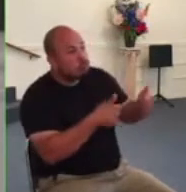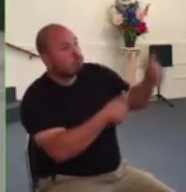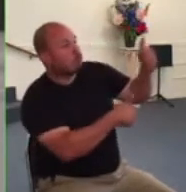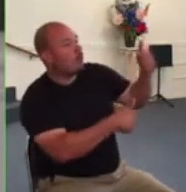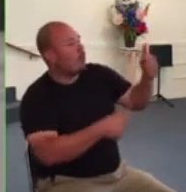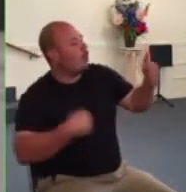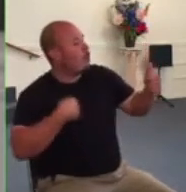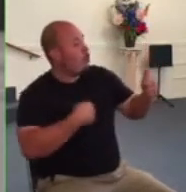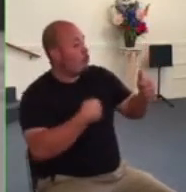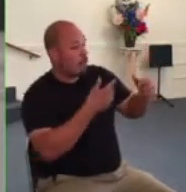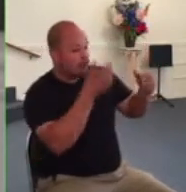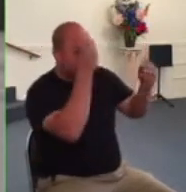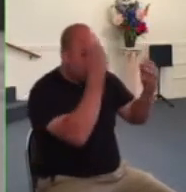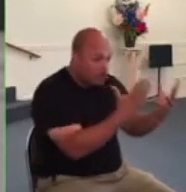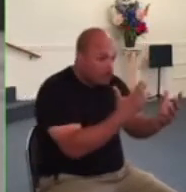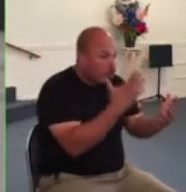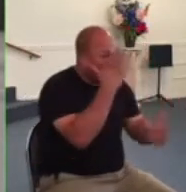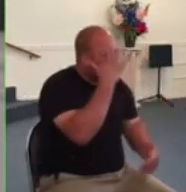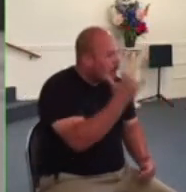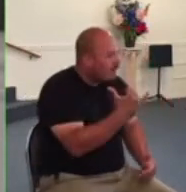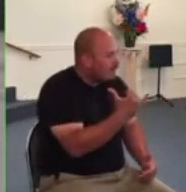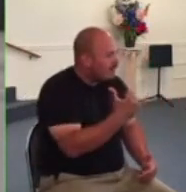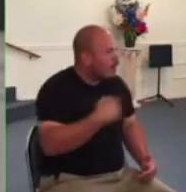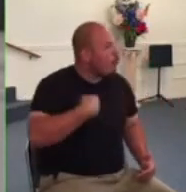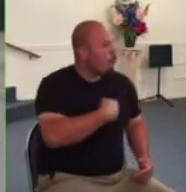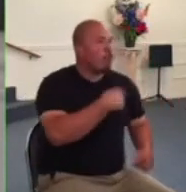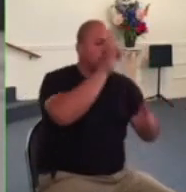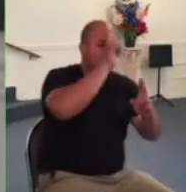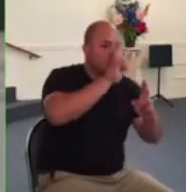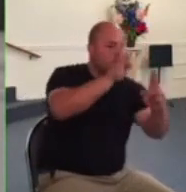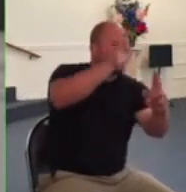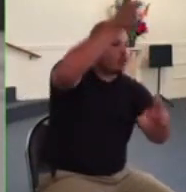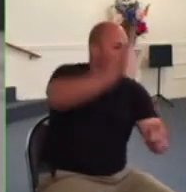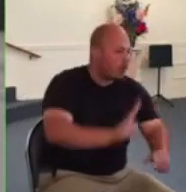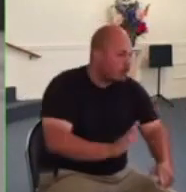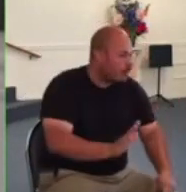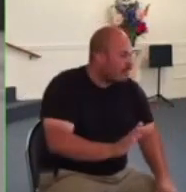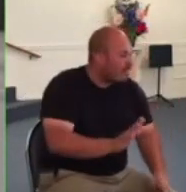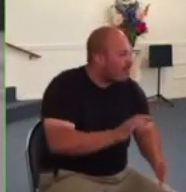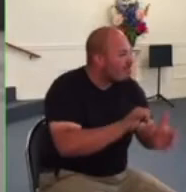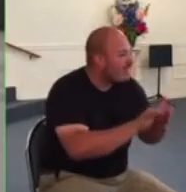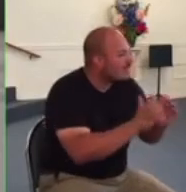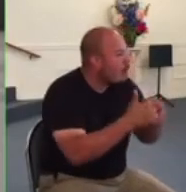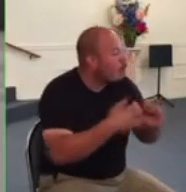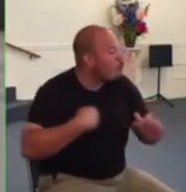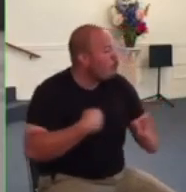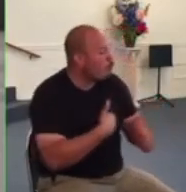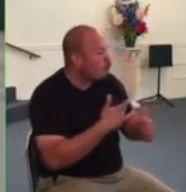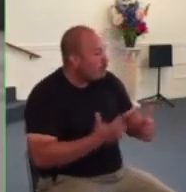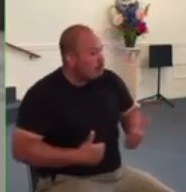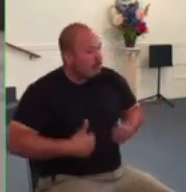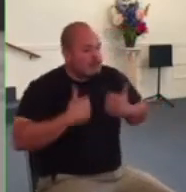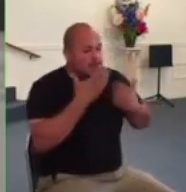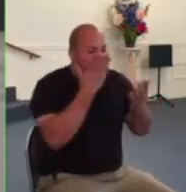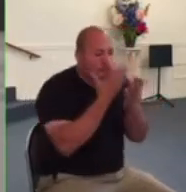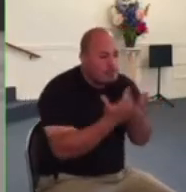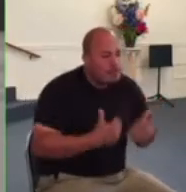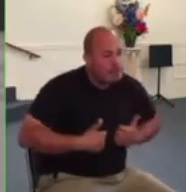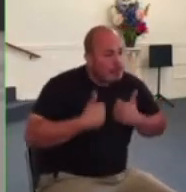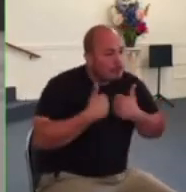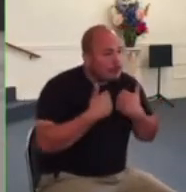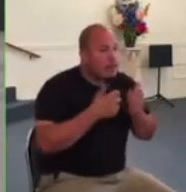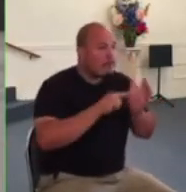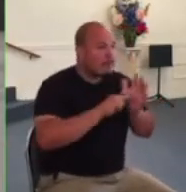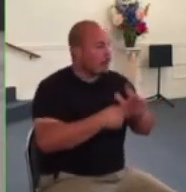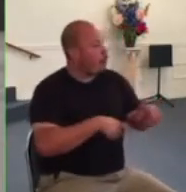for god and this is part of how we live such good lives among unbelievers that they may see our good